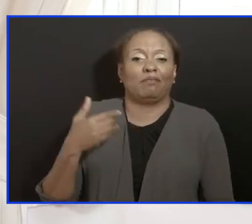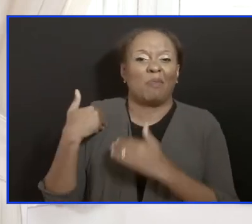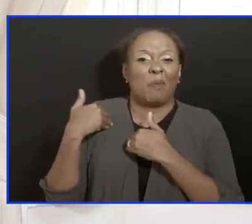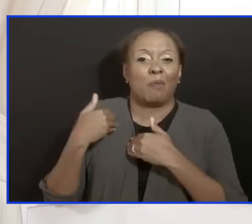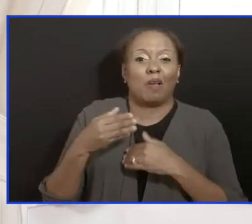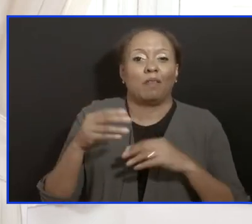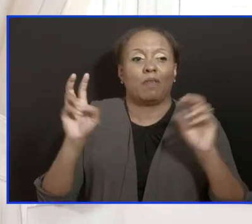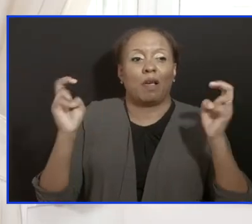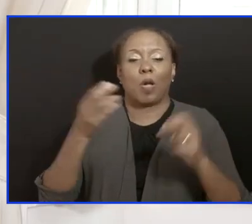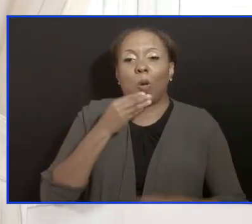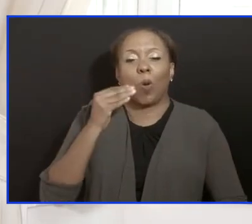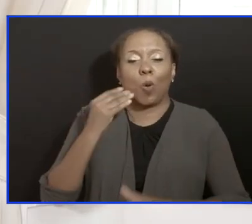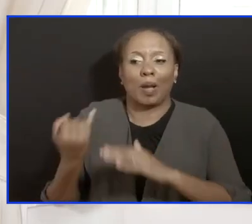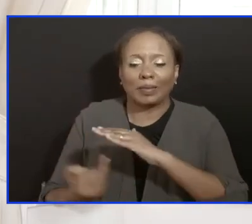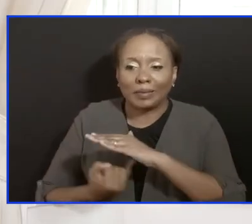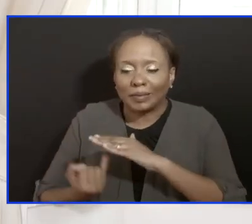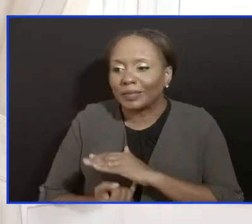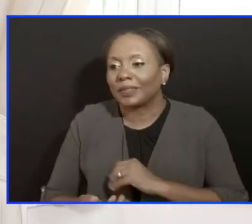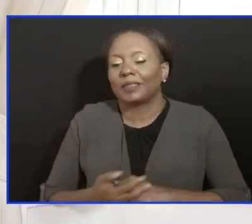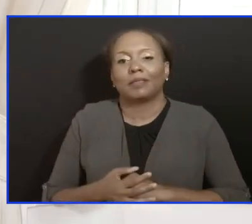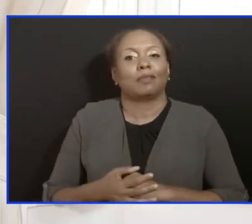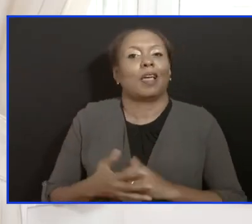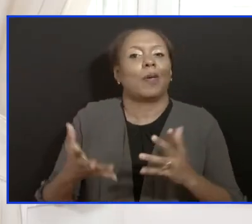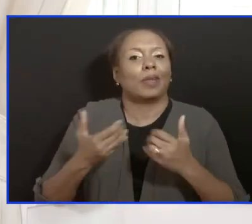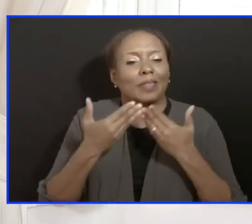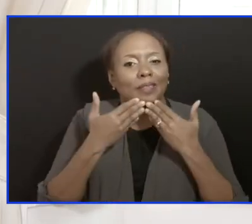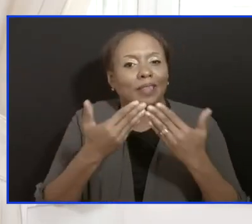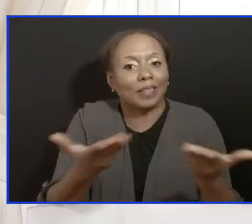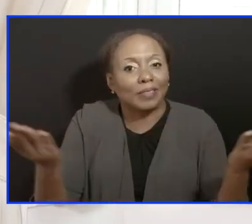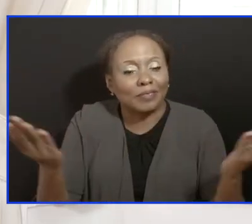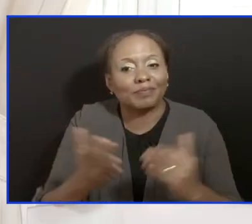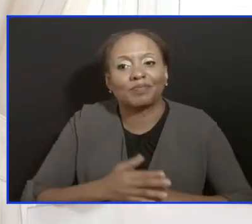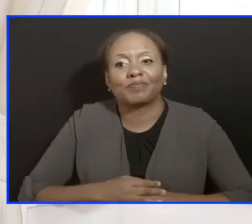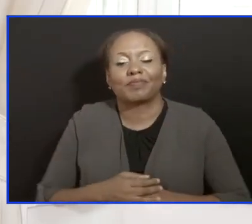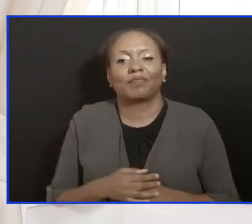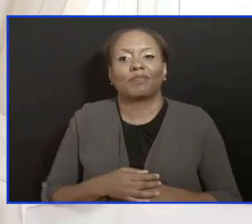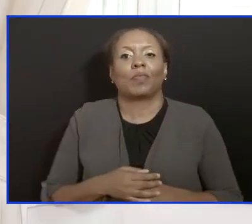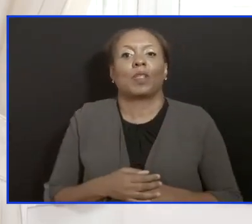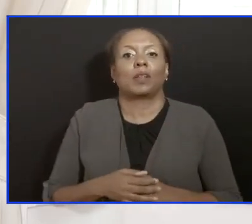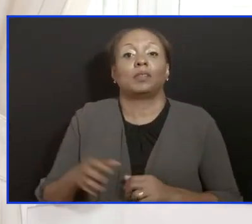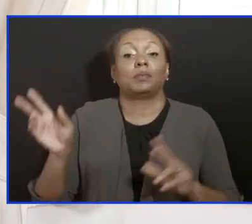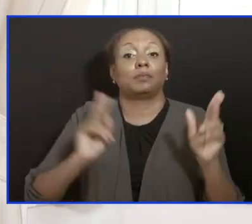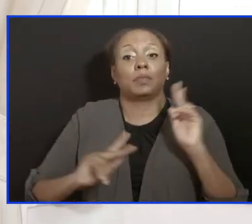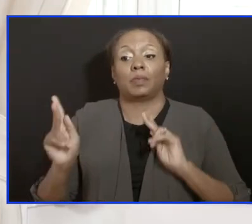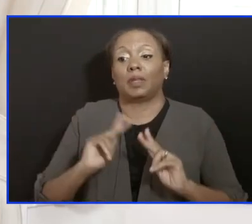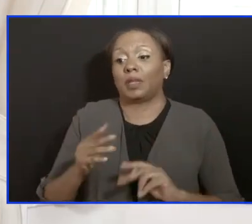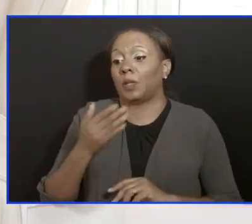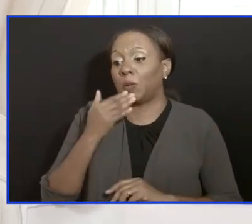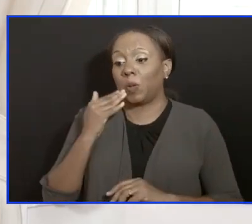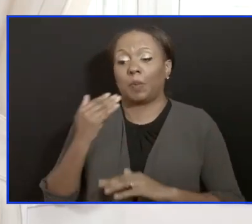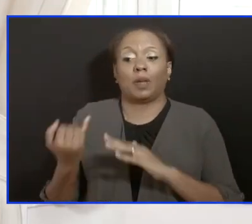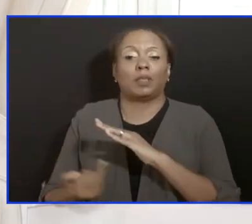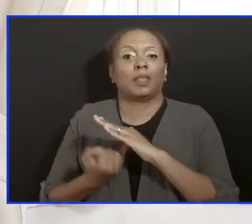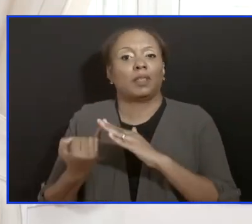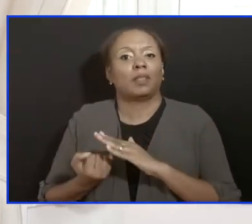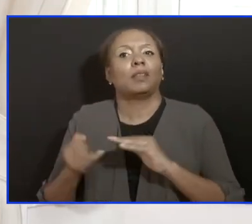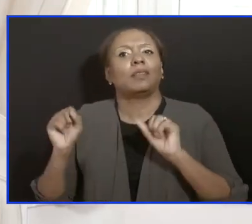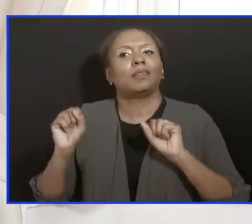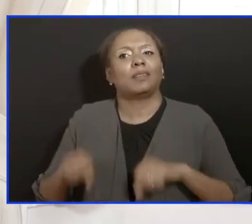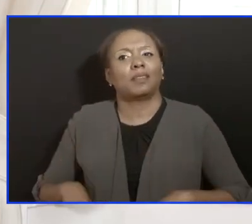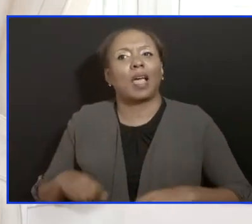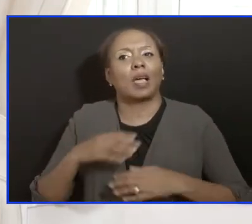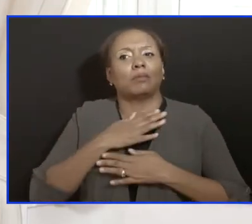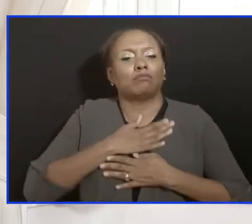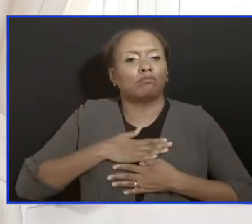think that for any person who's in home isolation, they can appreciate the efforts that you are making.